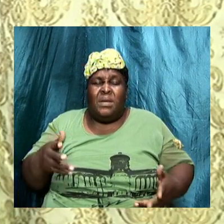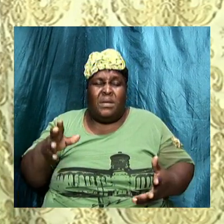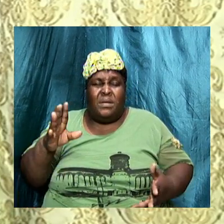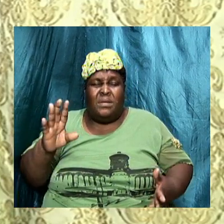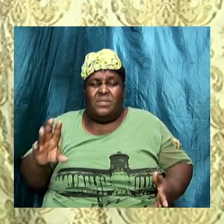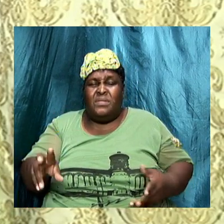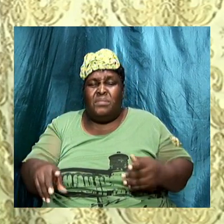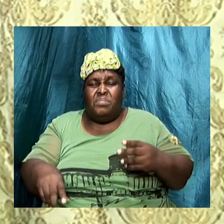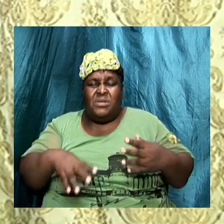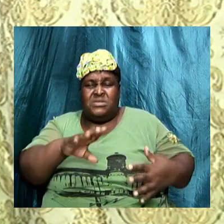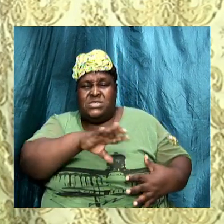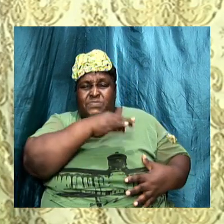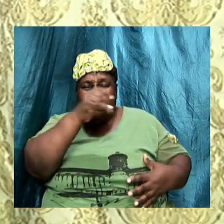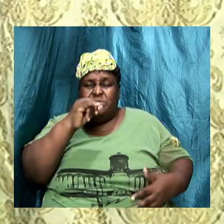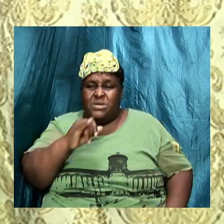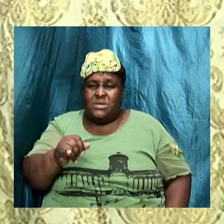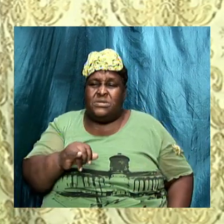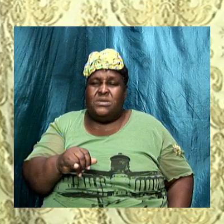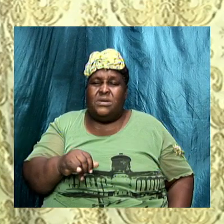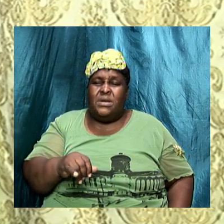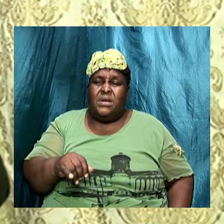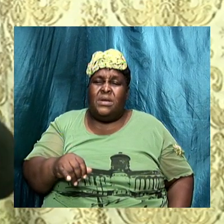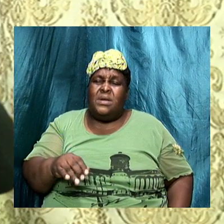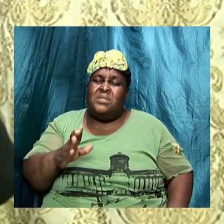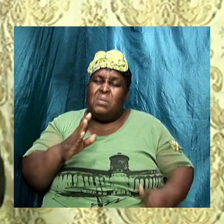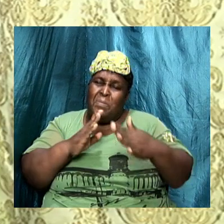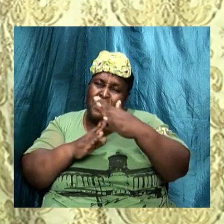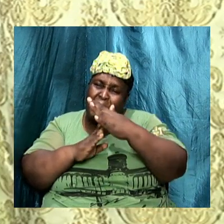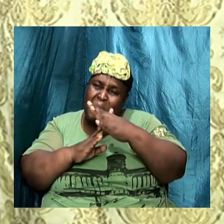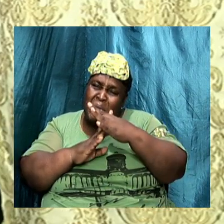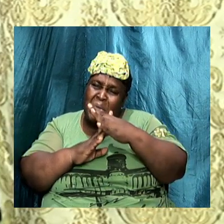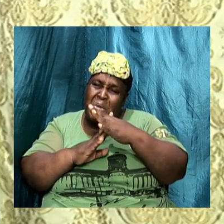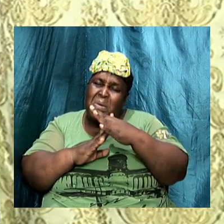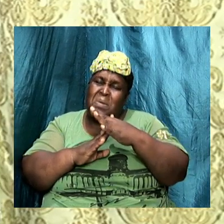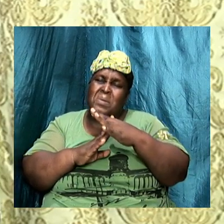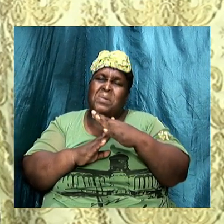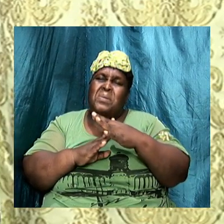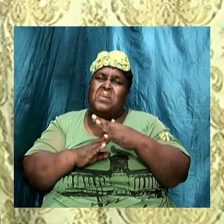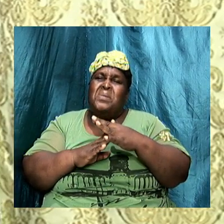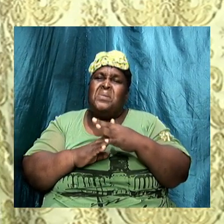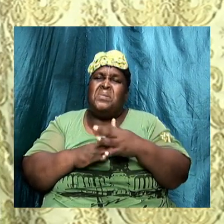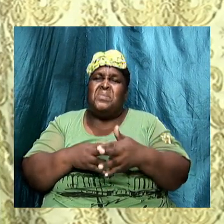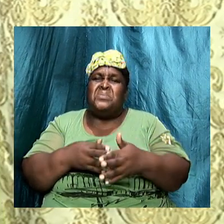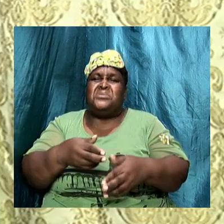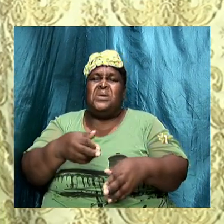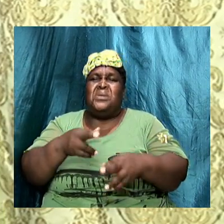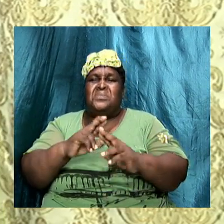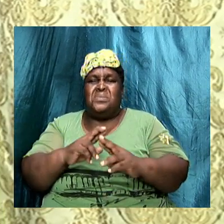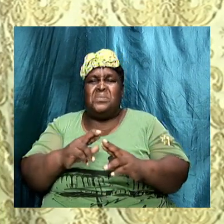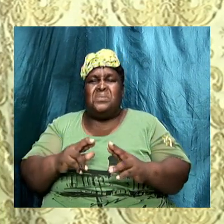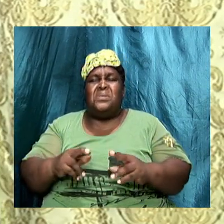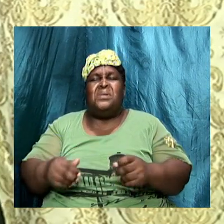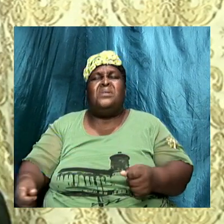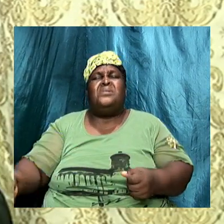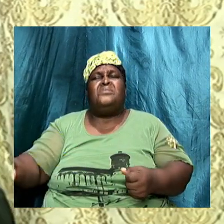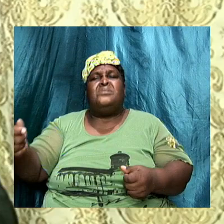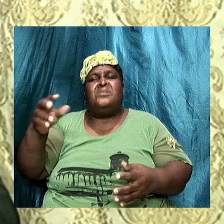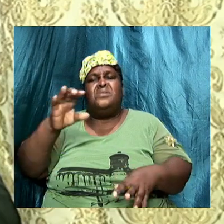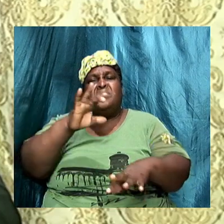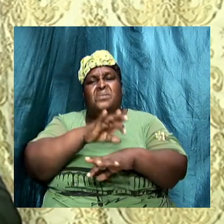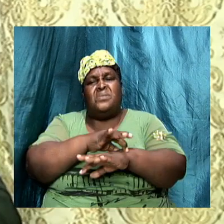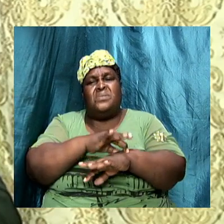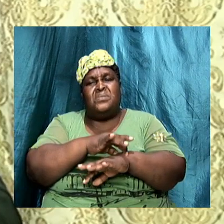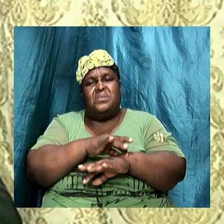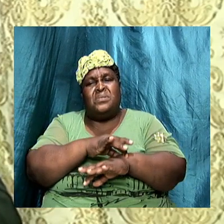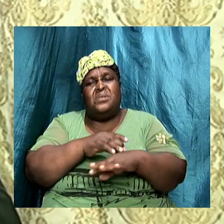meek shall inherit the earth but a new heaven and a new earth amen and I want you to understand the